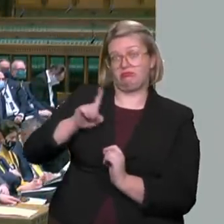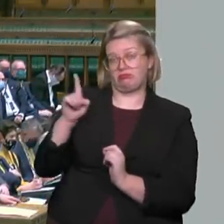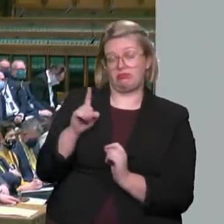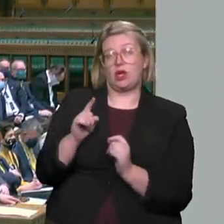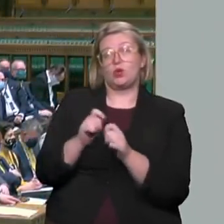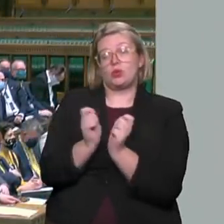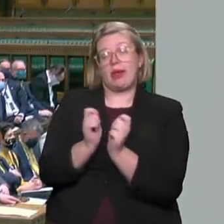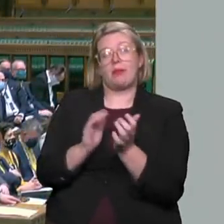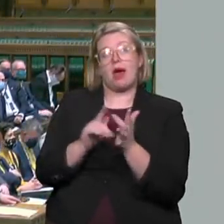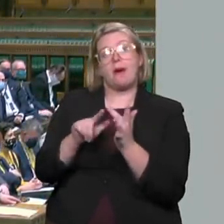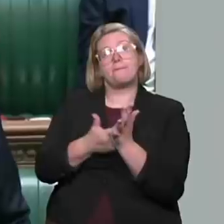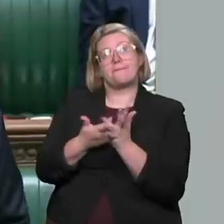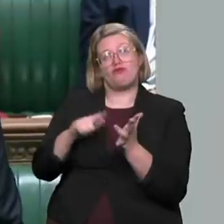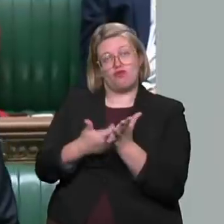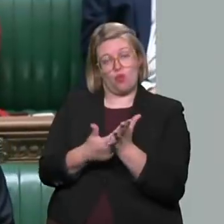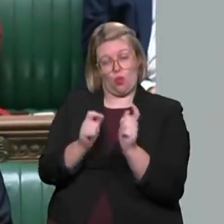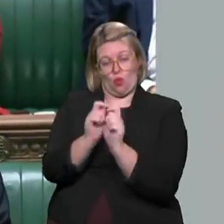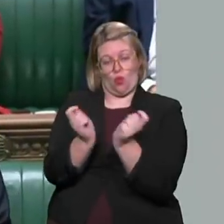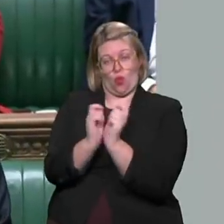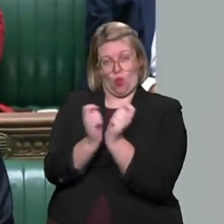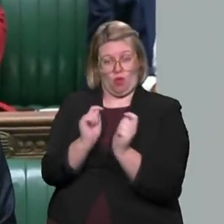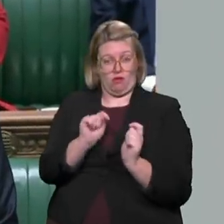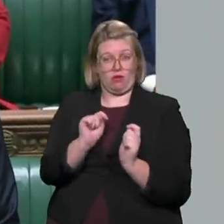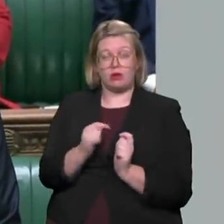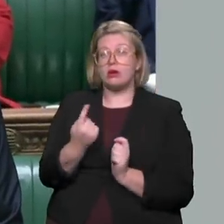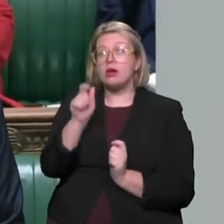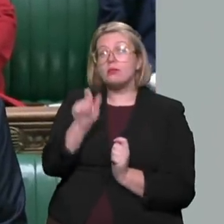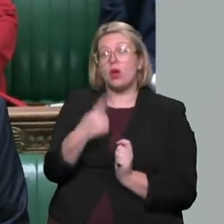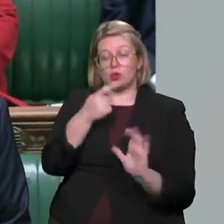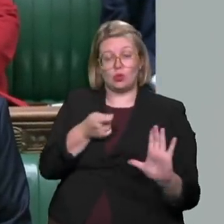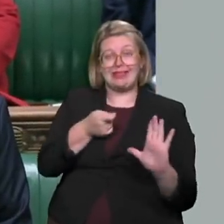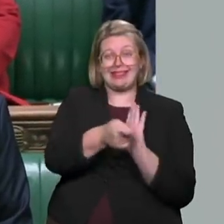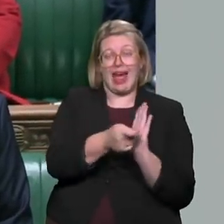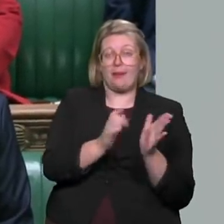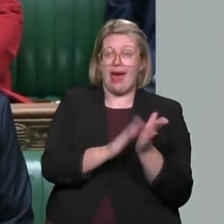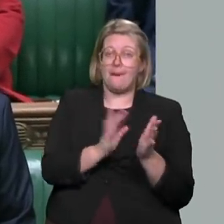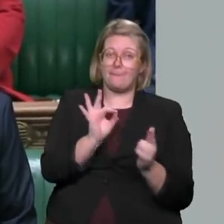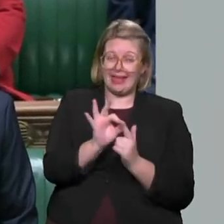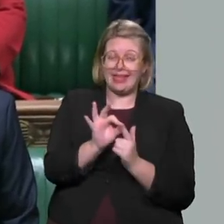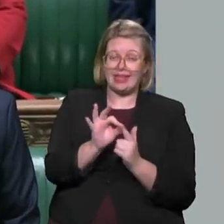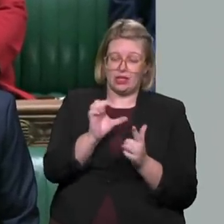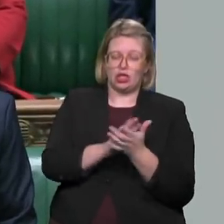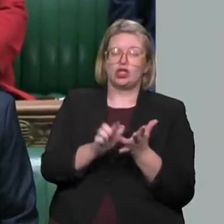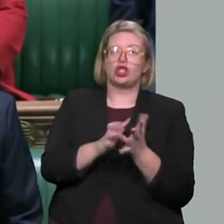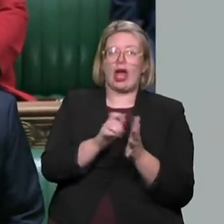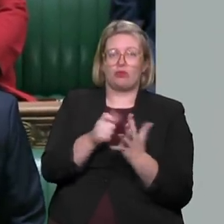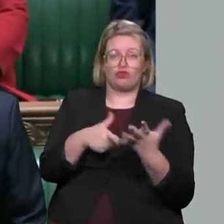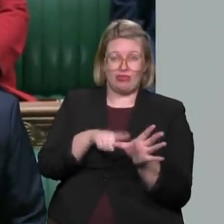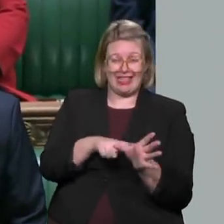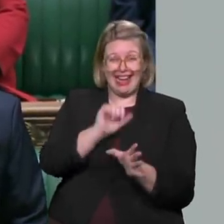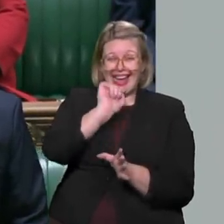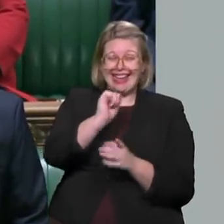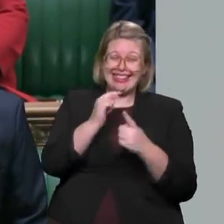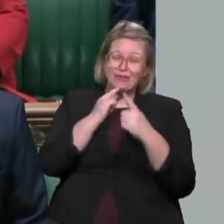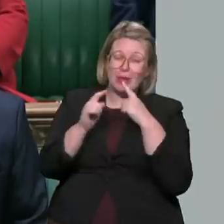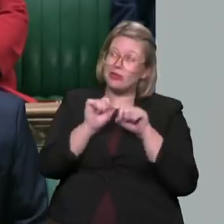content from Anjum Chowdhury could be easily accessed online. The Prime Minister and the Government could stop this by making it